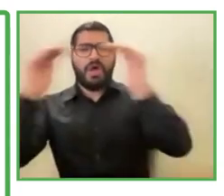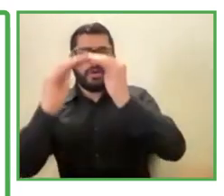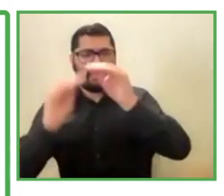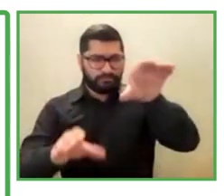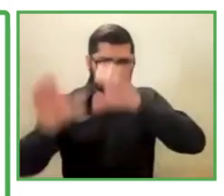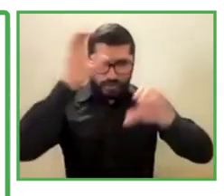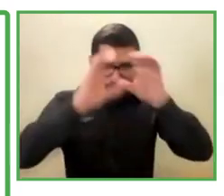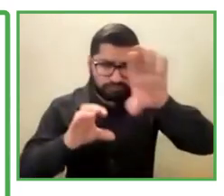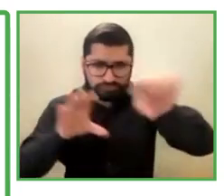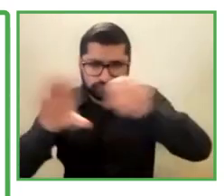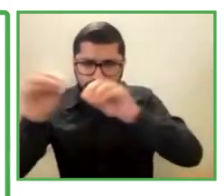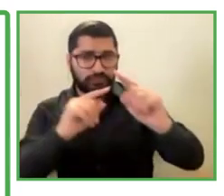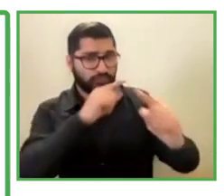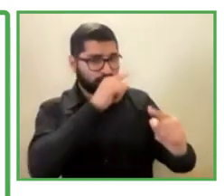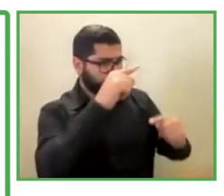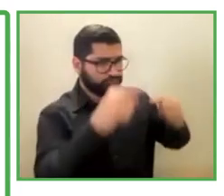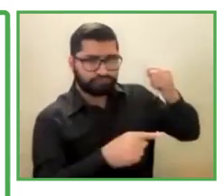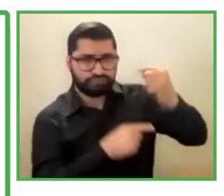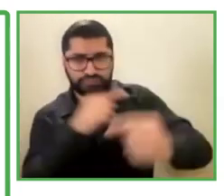Through.